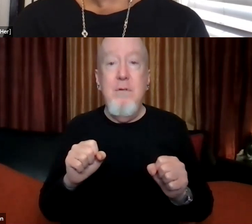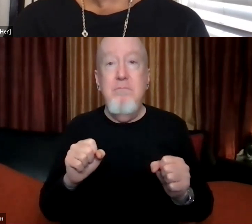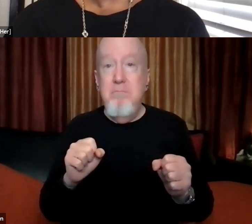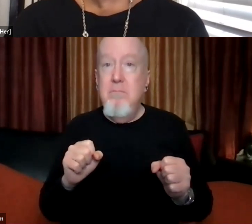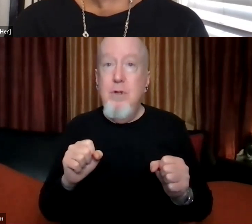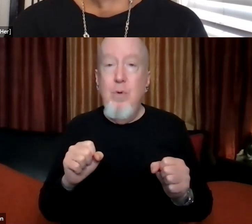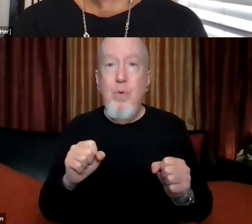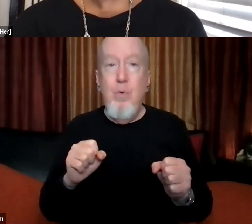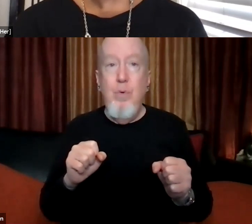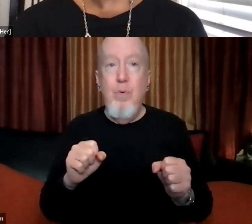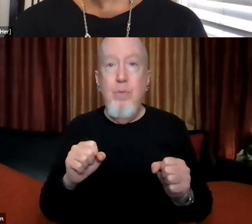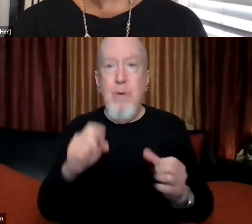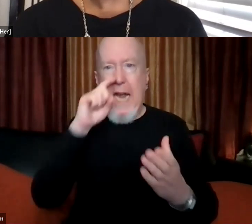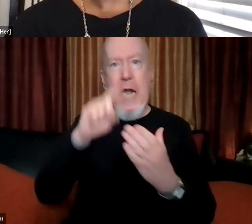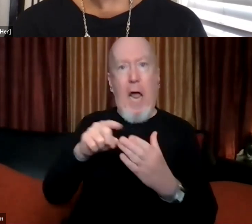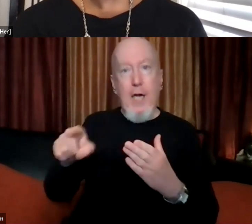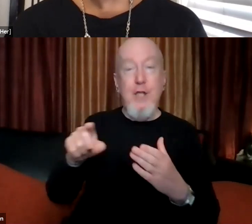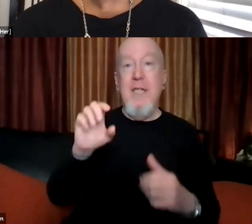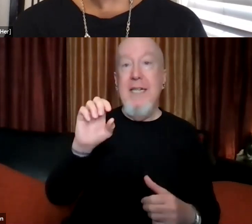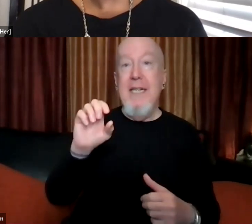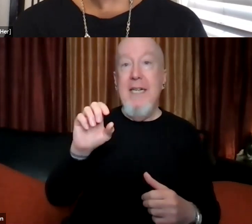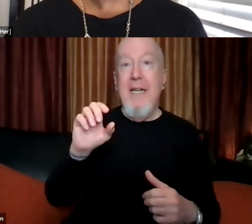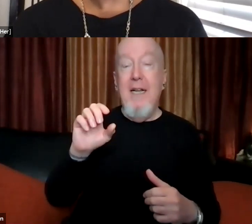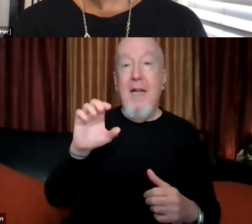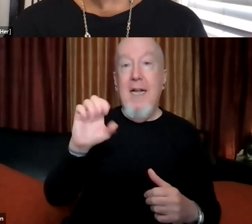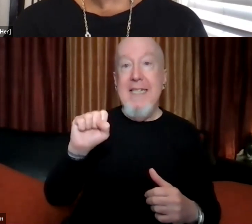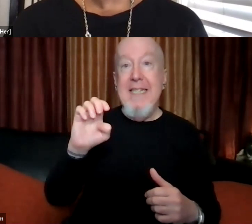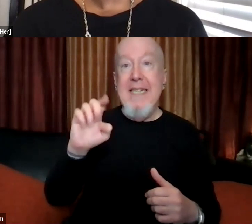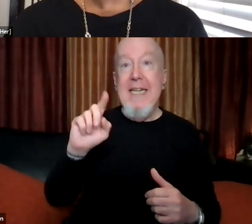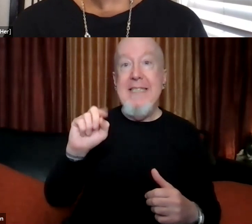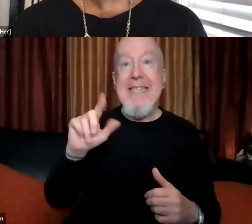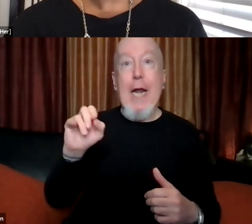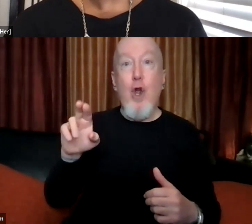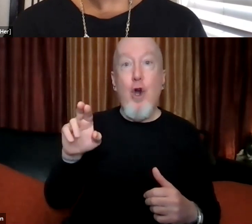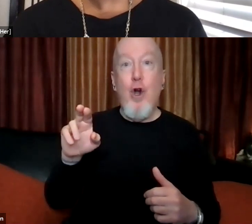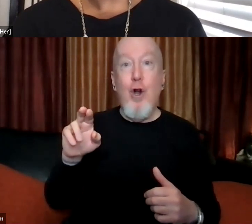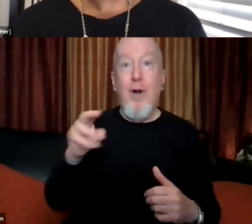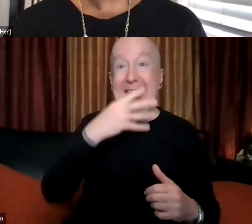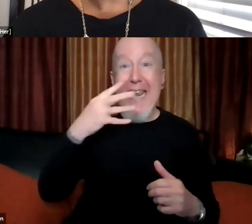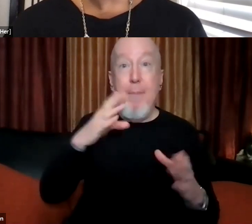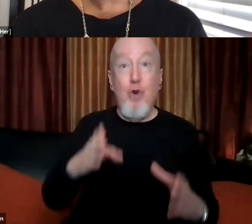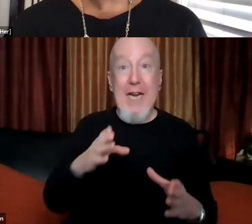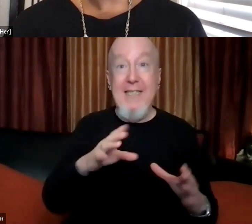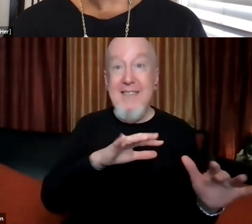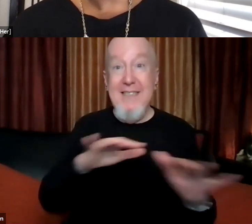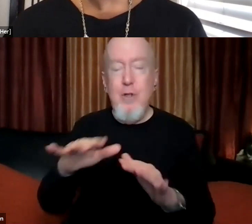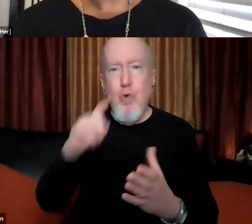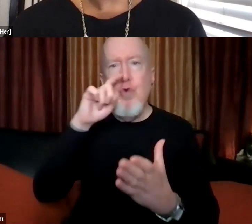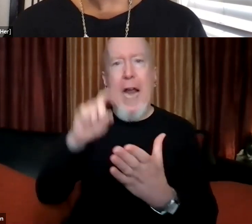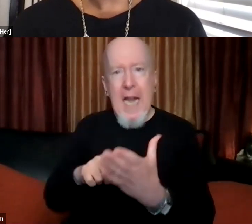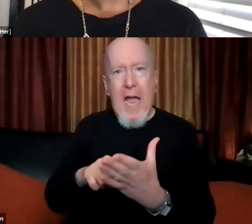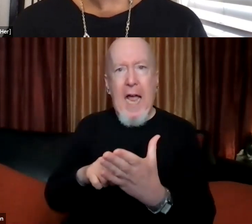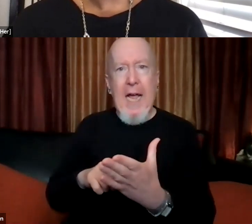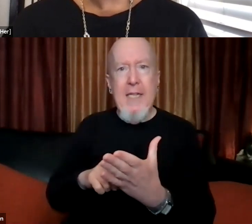um, the, the settler colonials, the immigrants, um, at the, at the same time without, um,